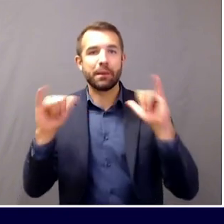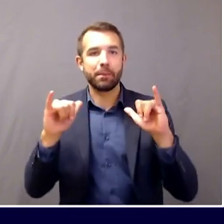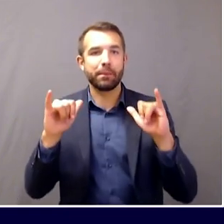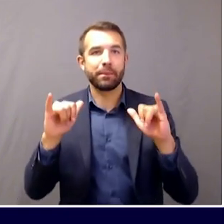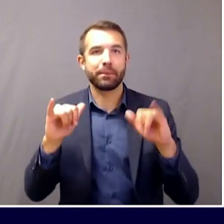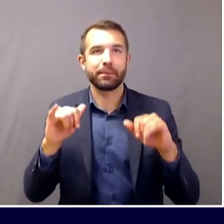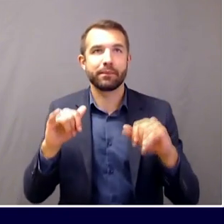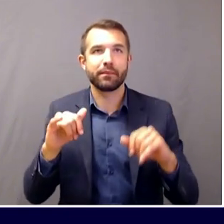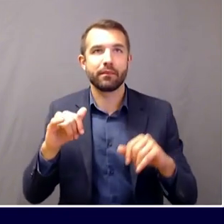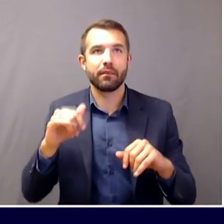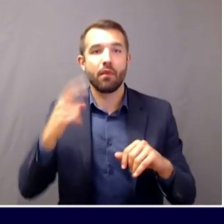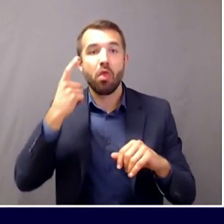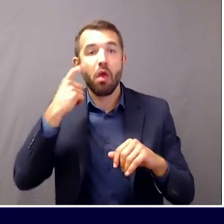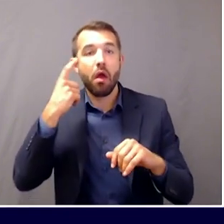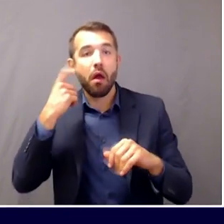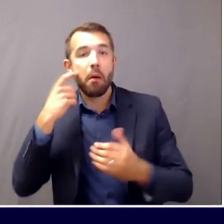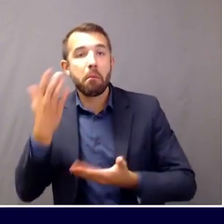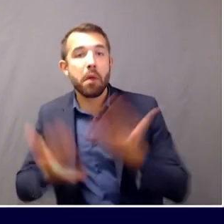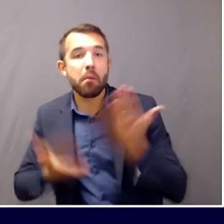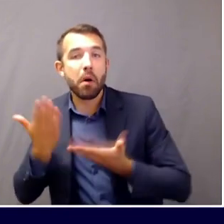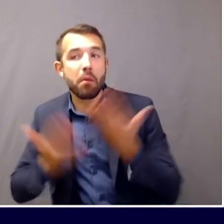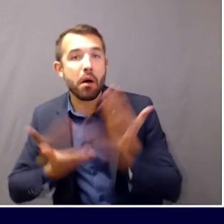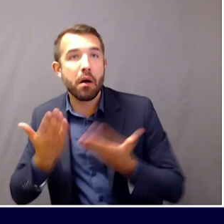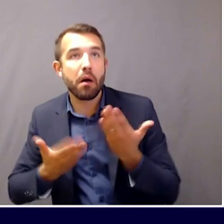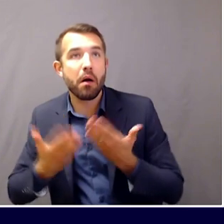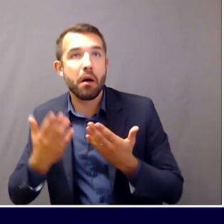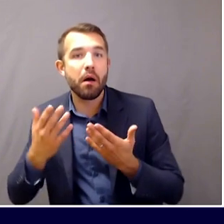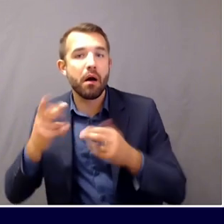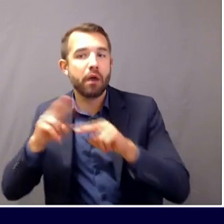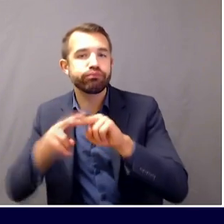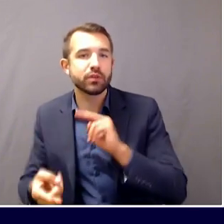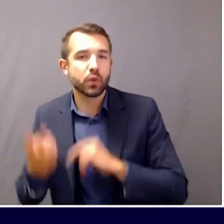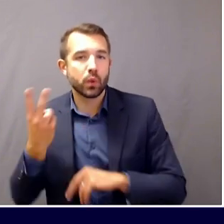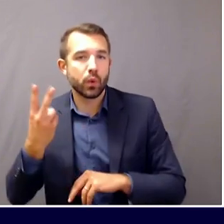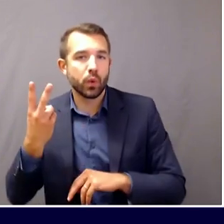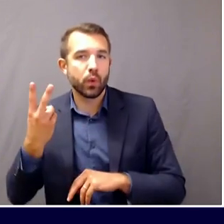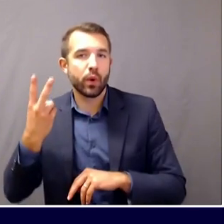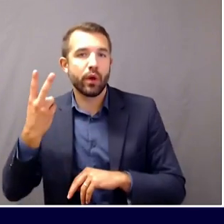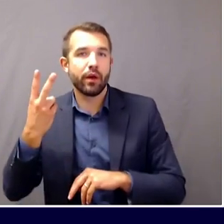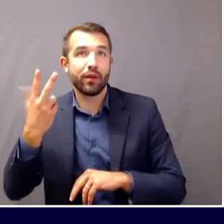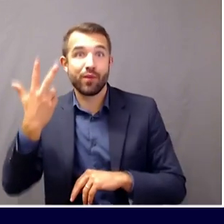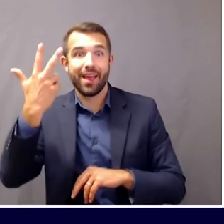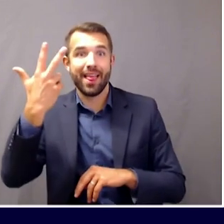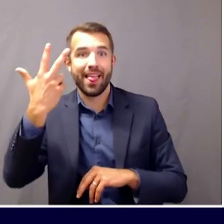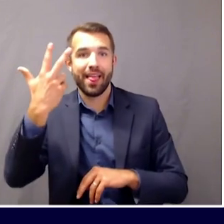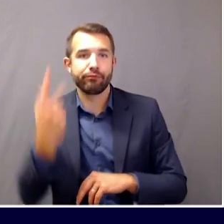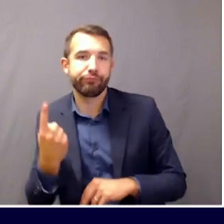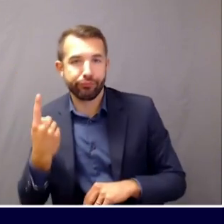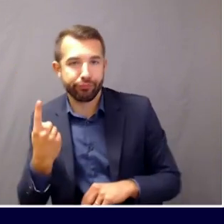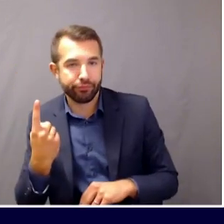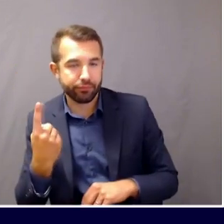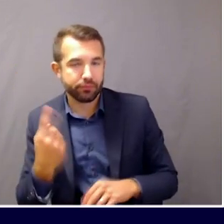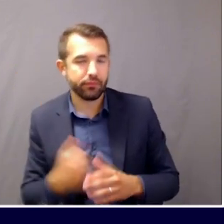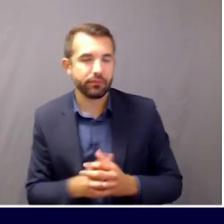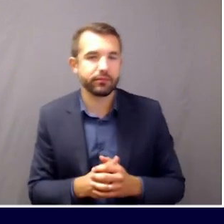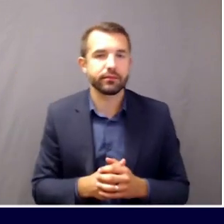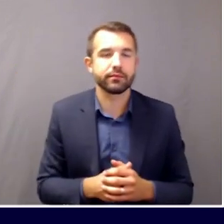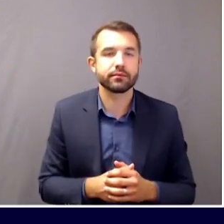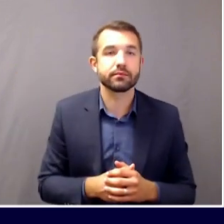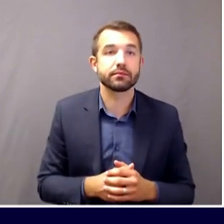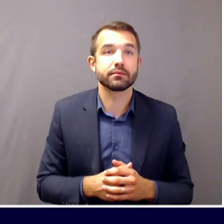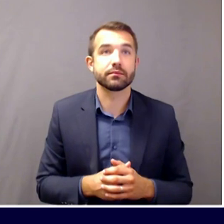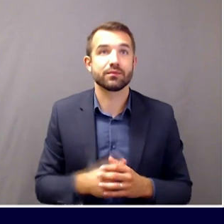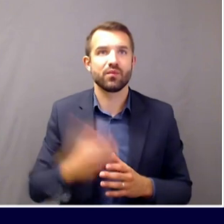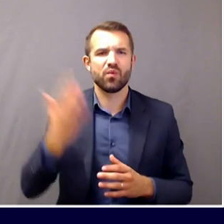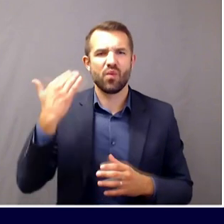of the probable cases. Most of the time, when there's a decrease in the number of probable cases, that is because an